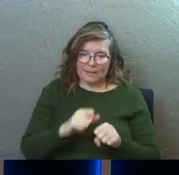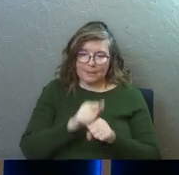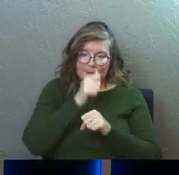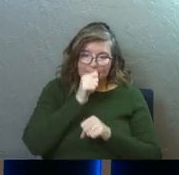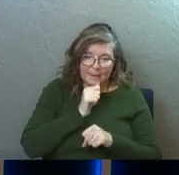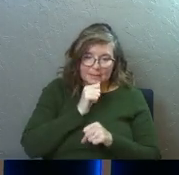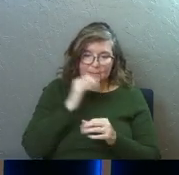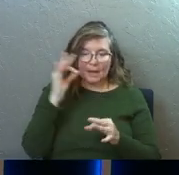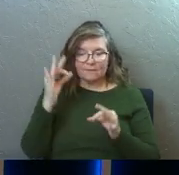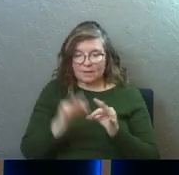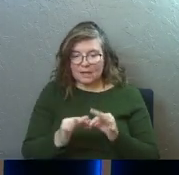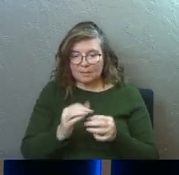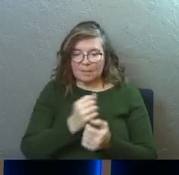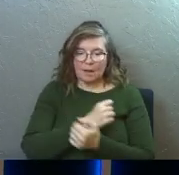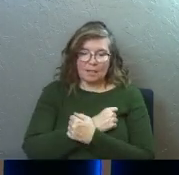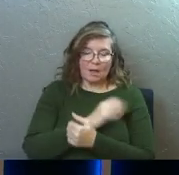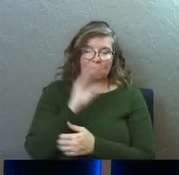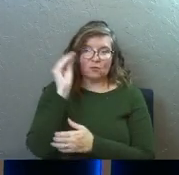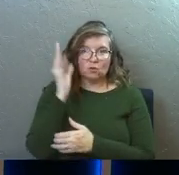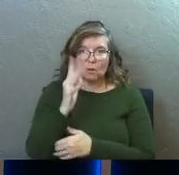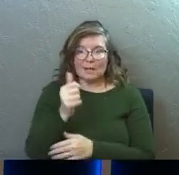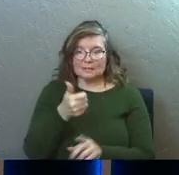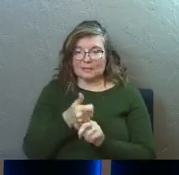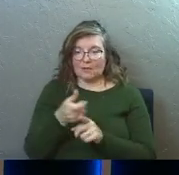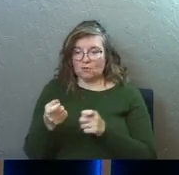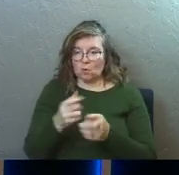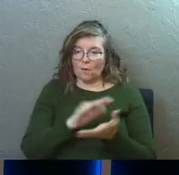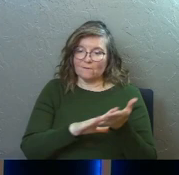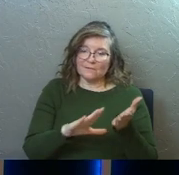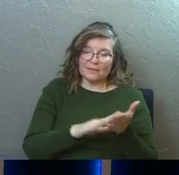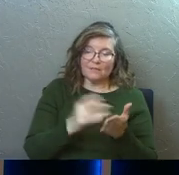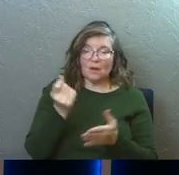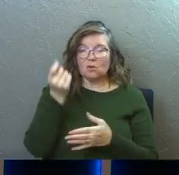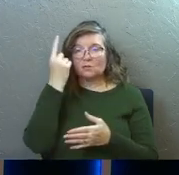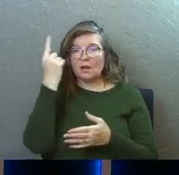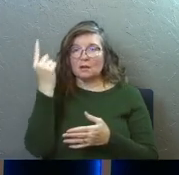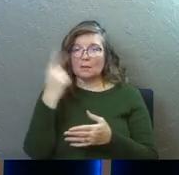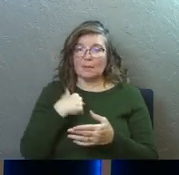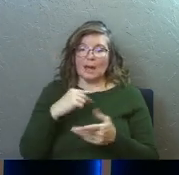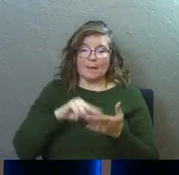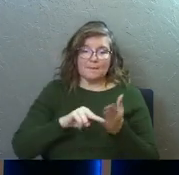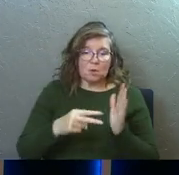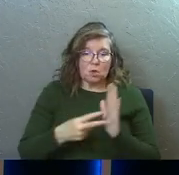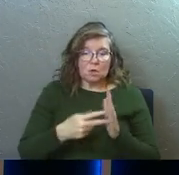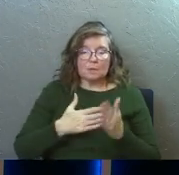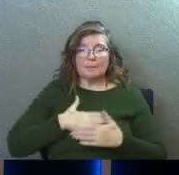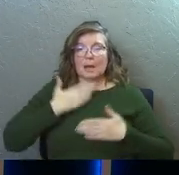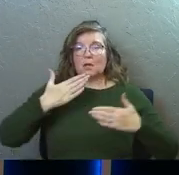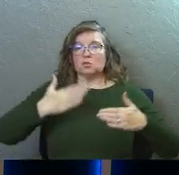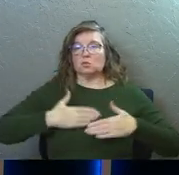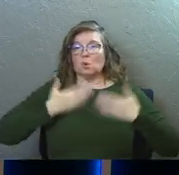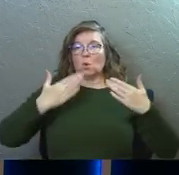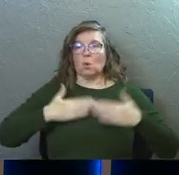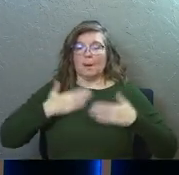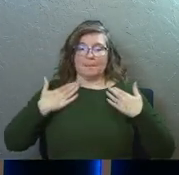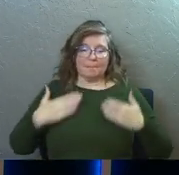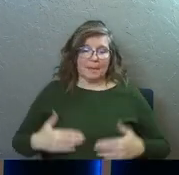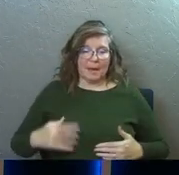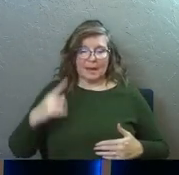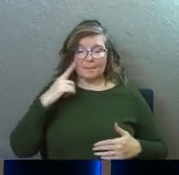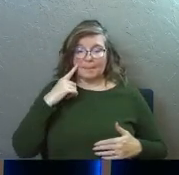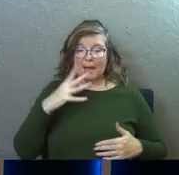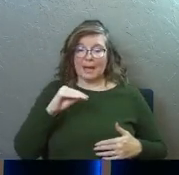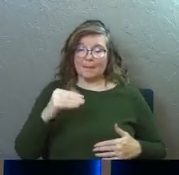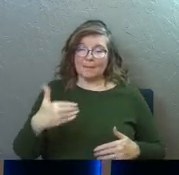my patience, my faithfulness, my love and grace, self-control, my forgiveness, my understanding, my purpose, my joy, my body, my